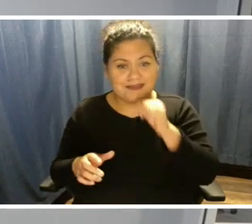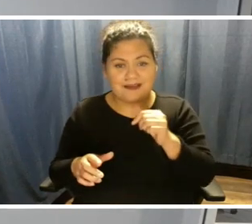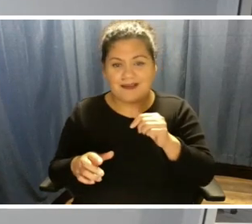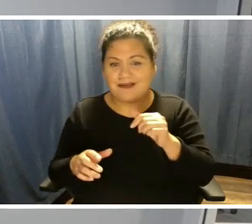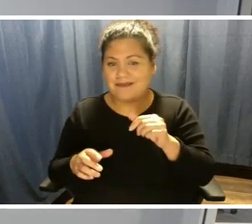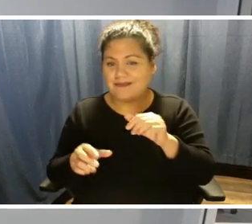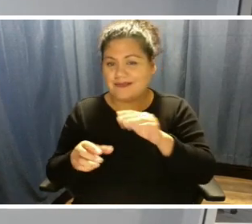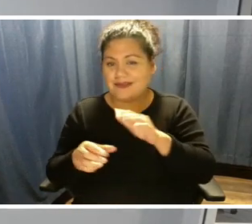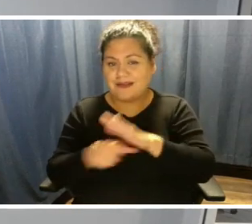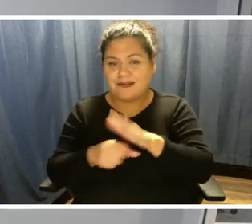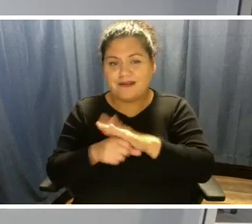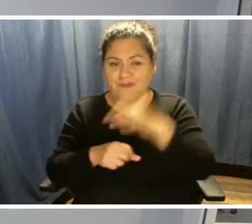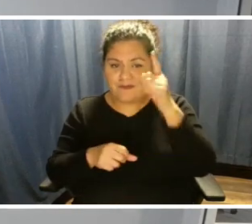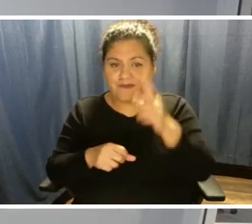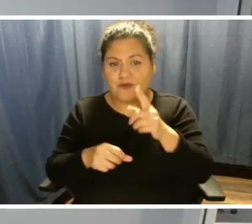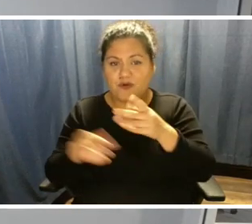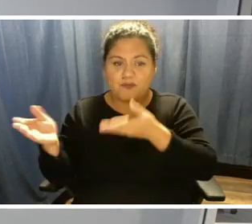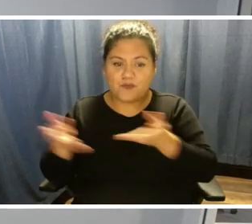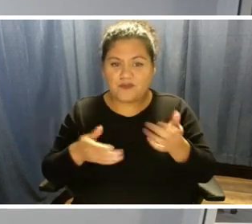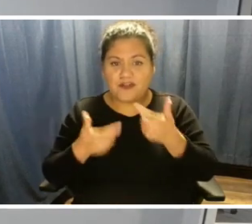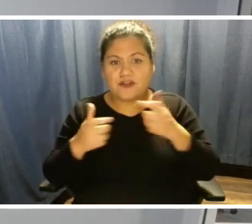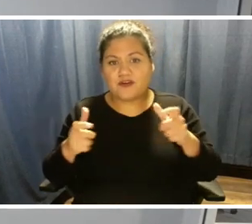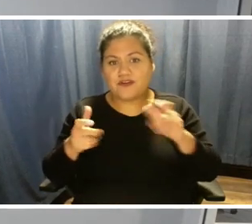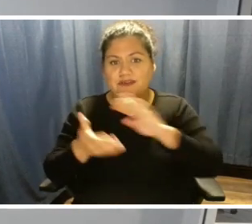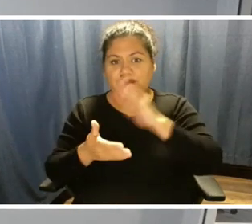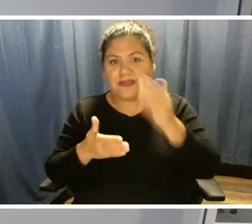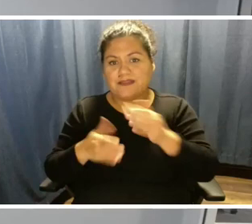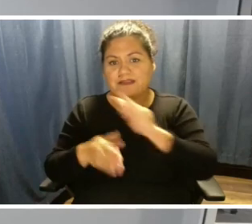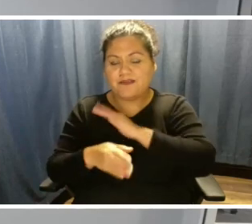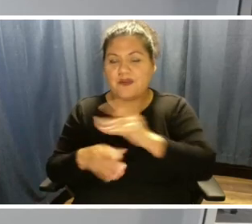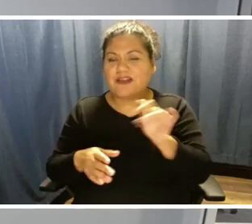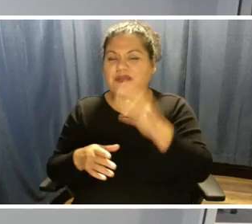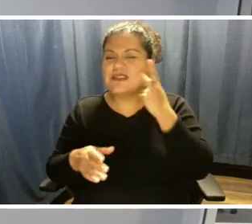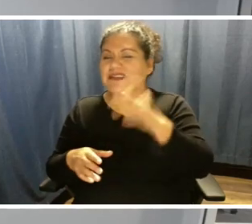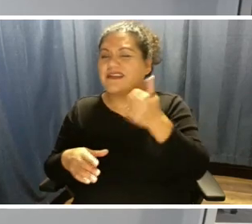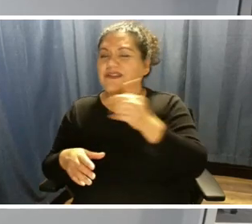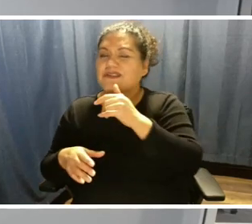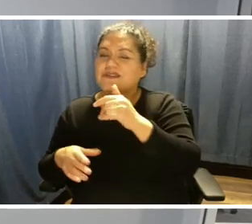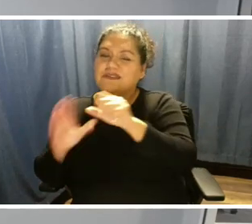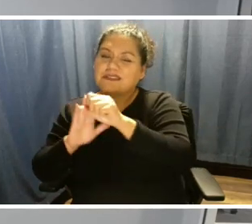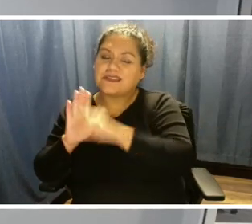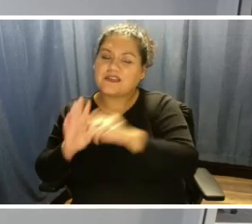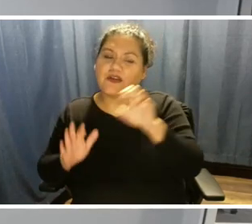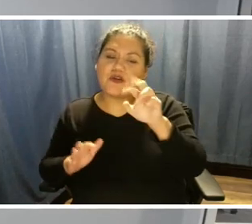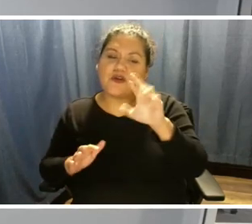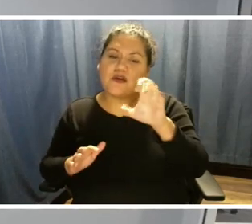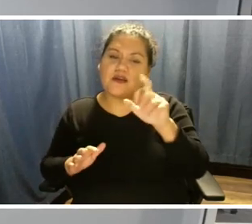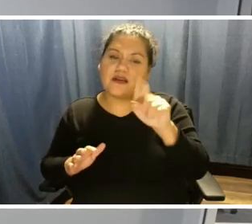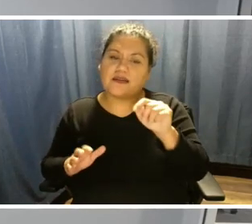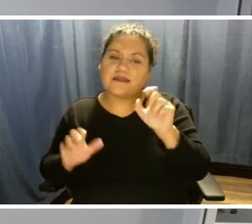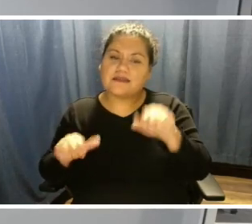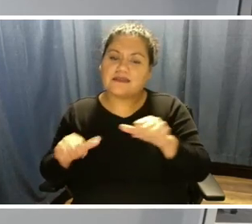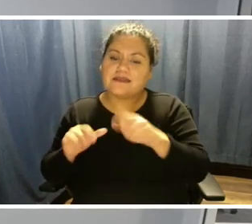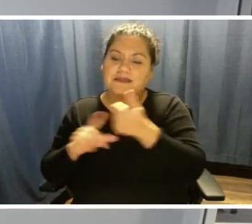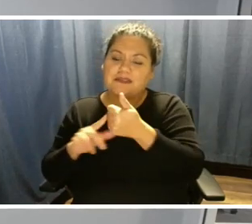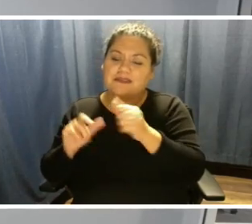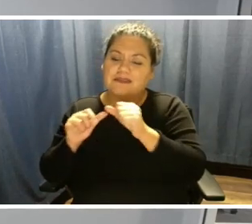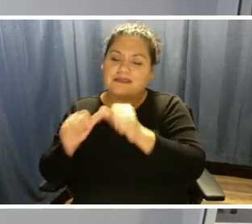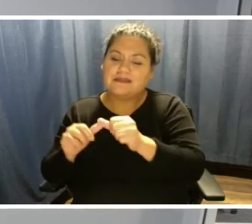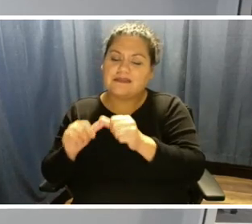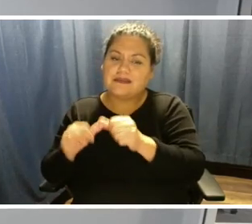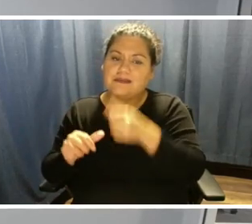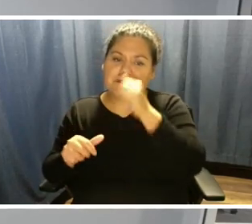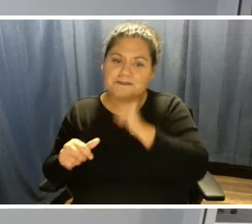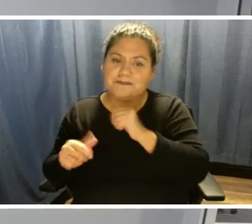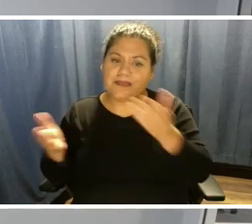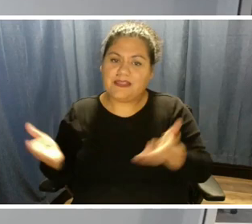moving large volumes of power like you see in other states. ERCOT has continued to maintain resiliency here in